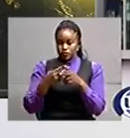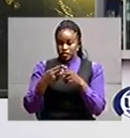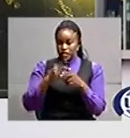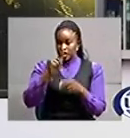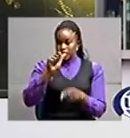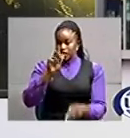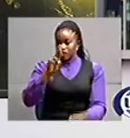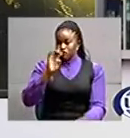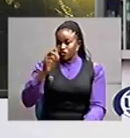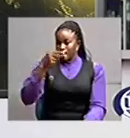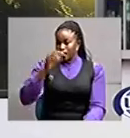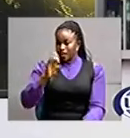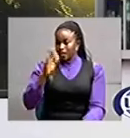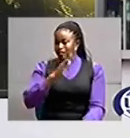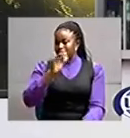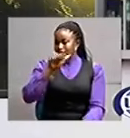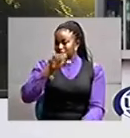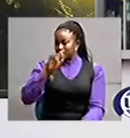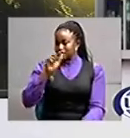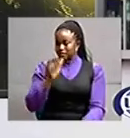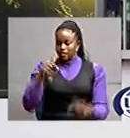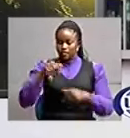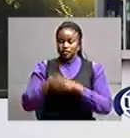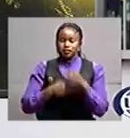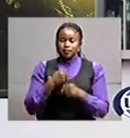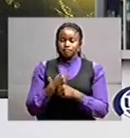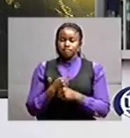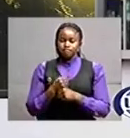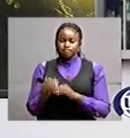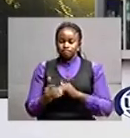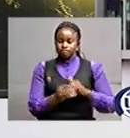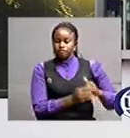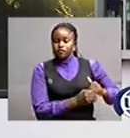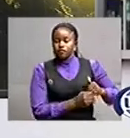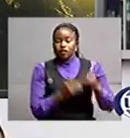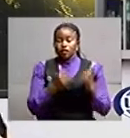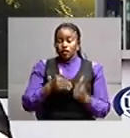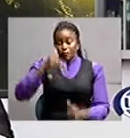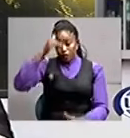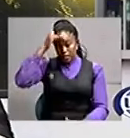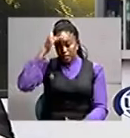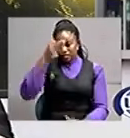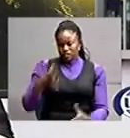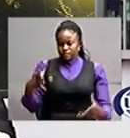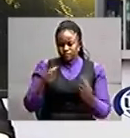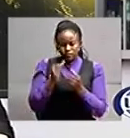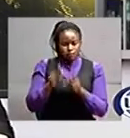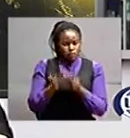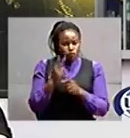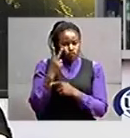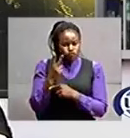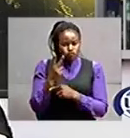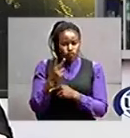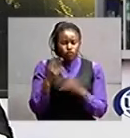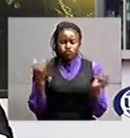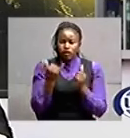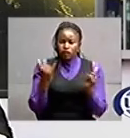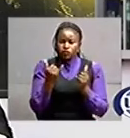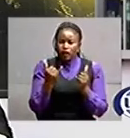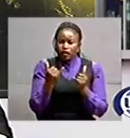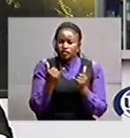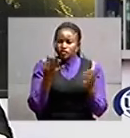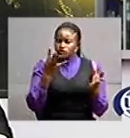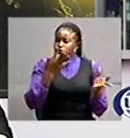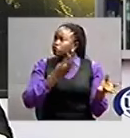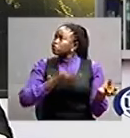sita for this year the police is holding two people over attempted human trafficking rest